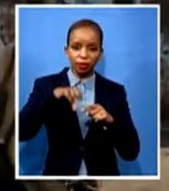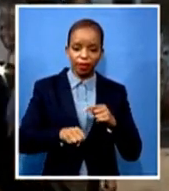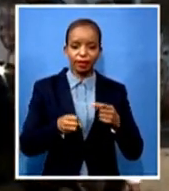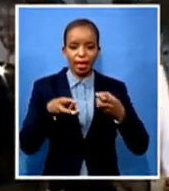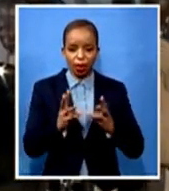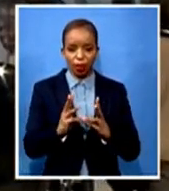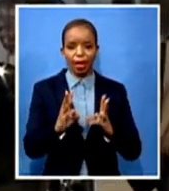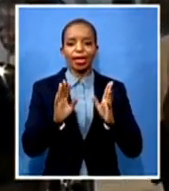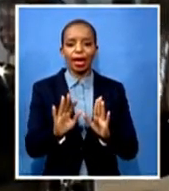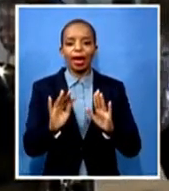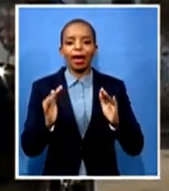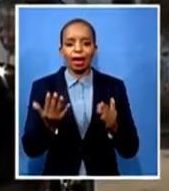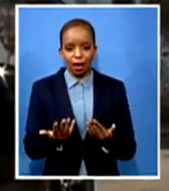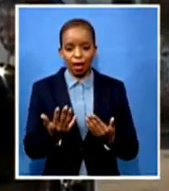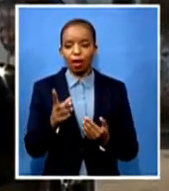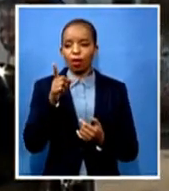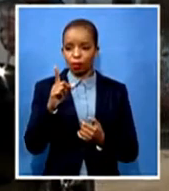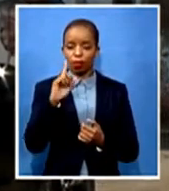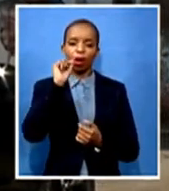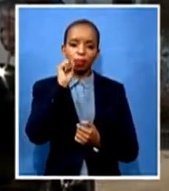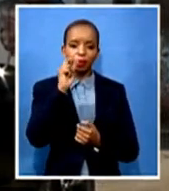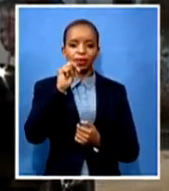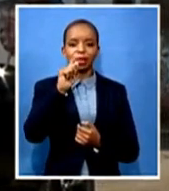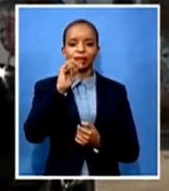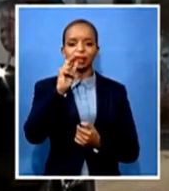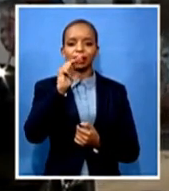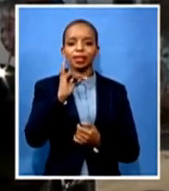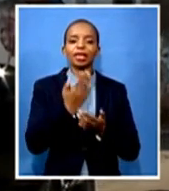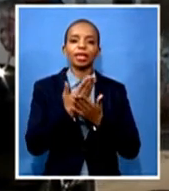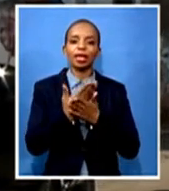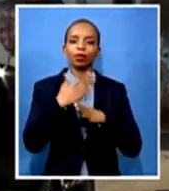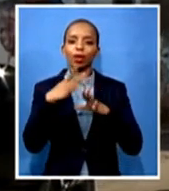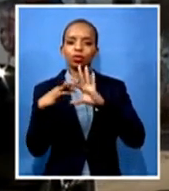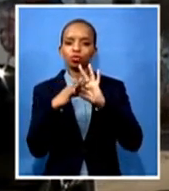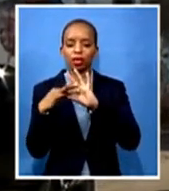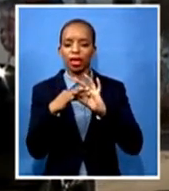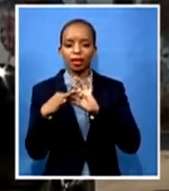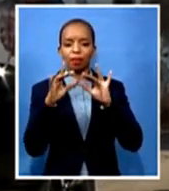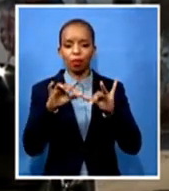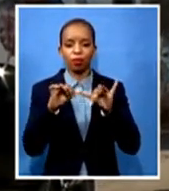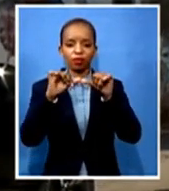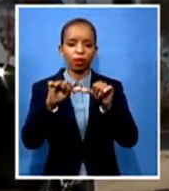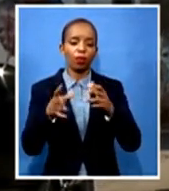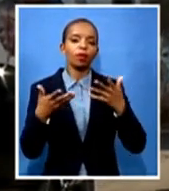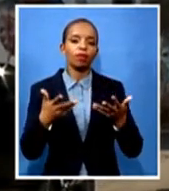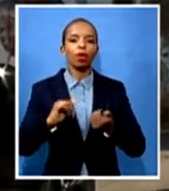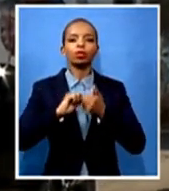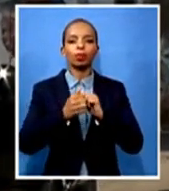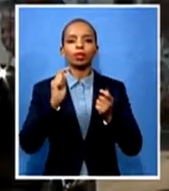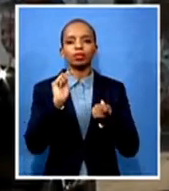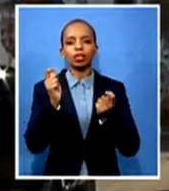can work together moving forward in terms of sports transformation. Because she strongly believes that the problems of